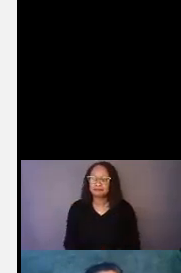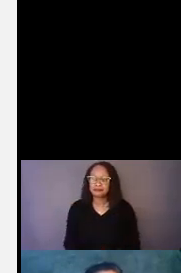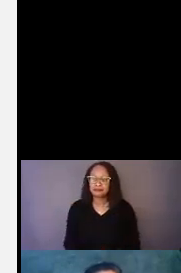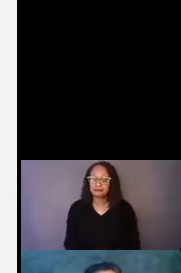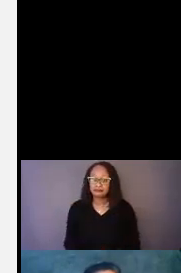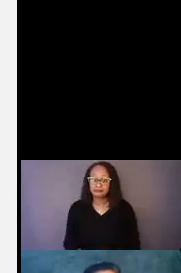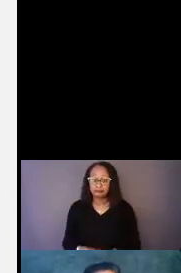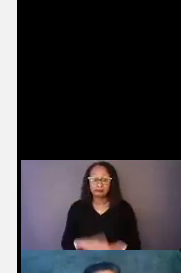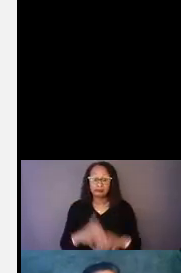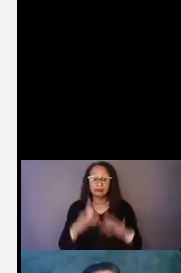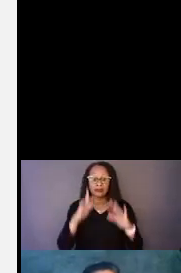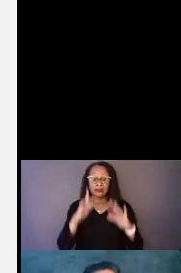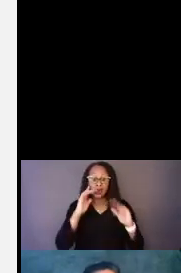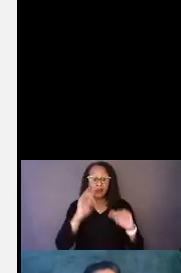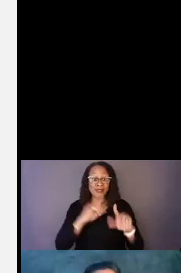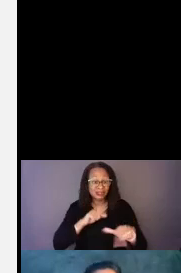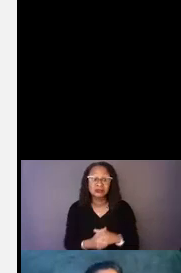I hope that answers the question.